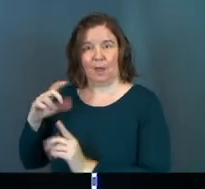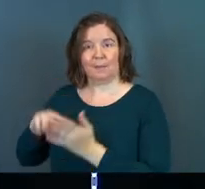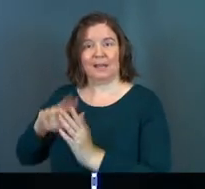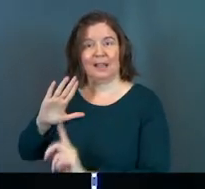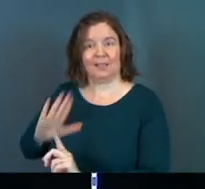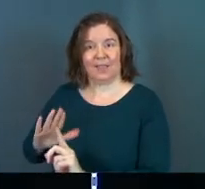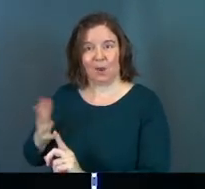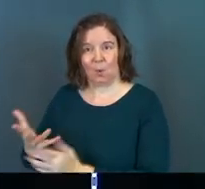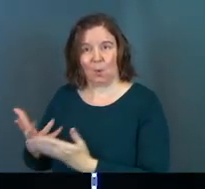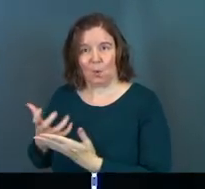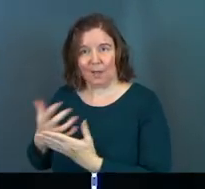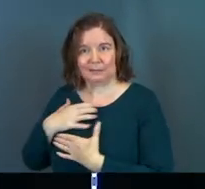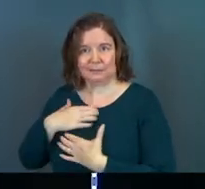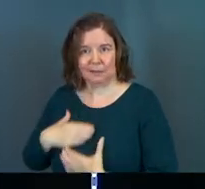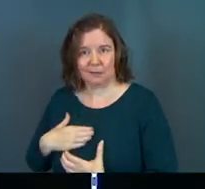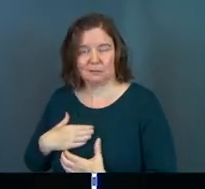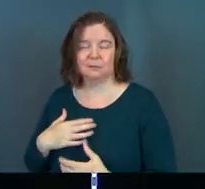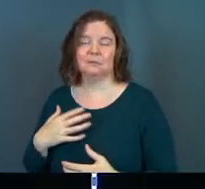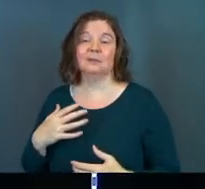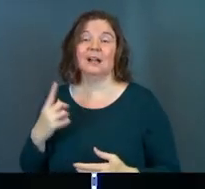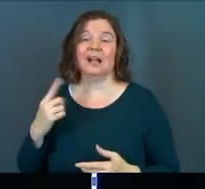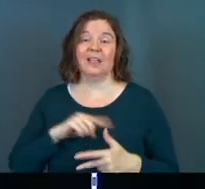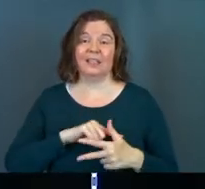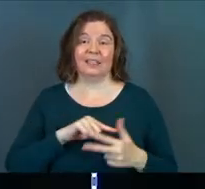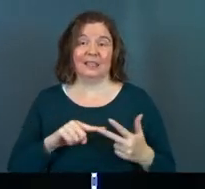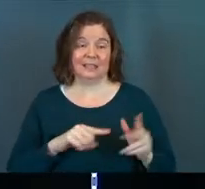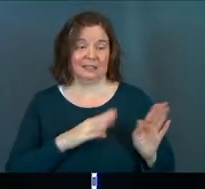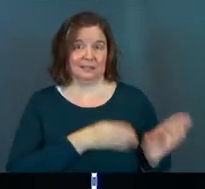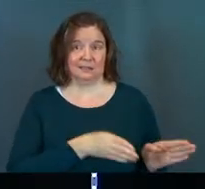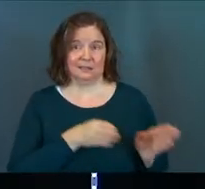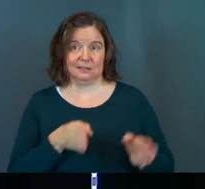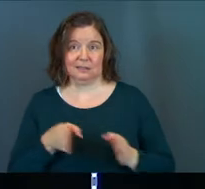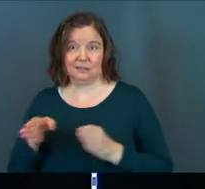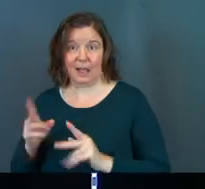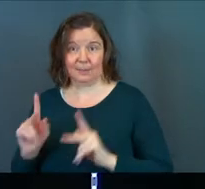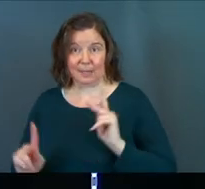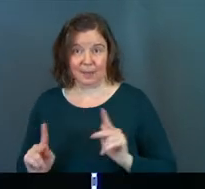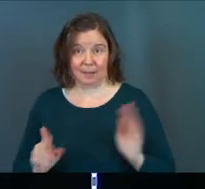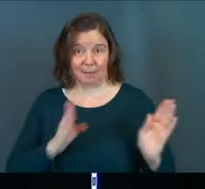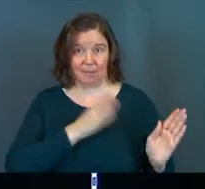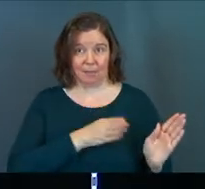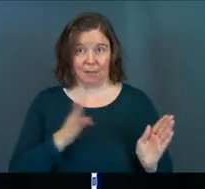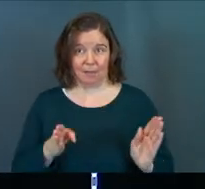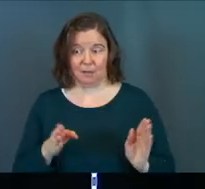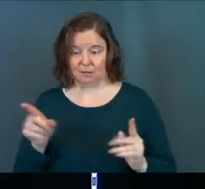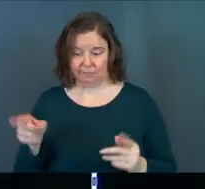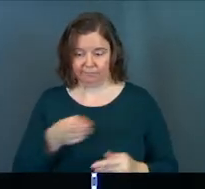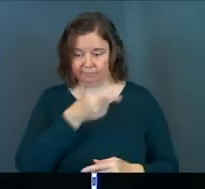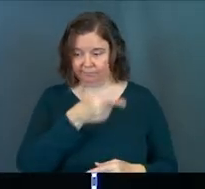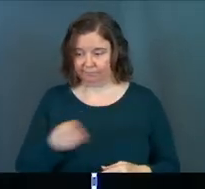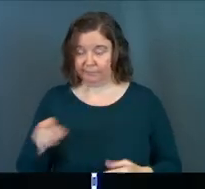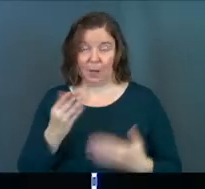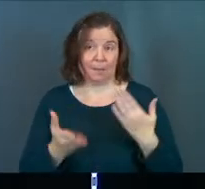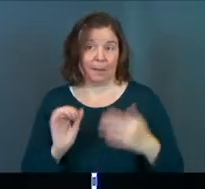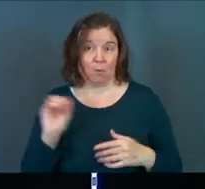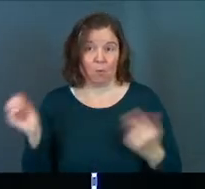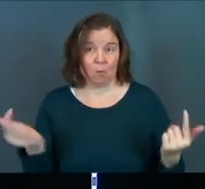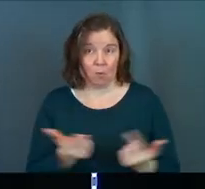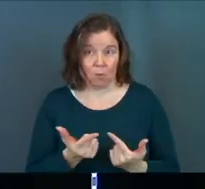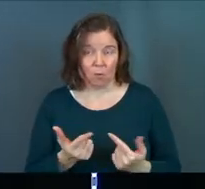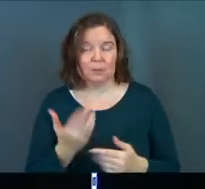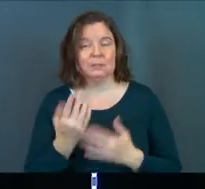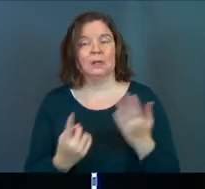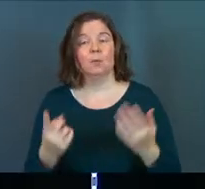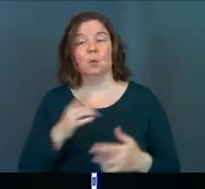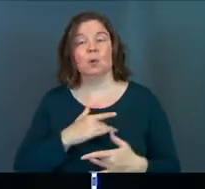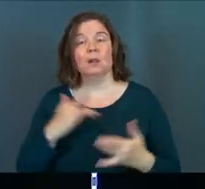their wants and desires. These types of people, somebody who's in one of these spots or maybe all of them is